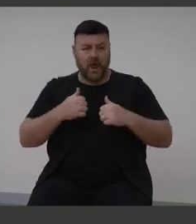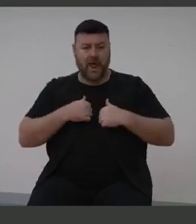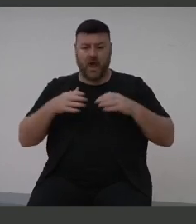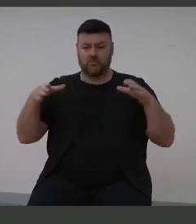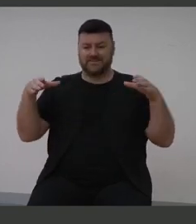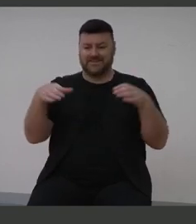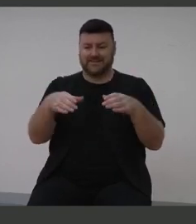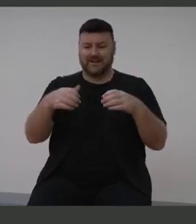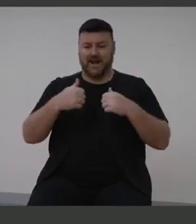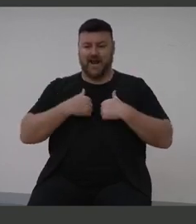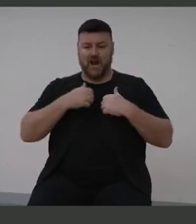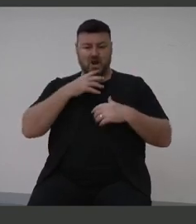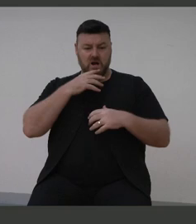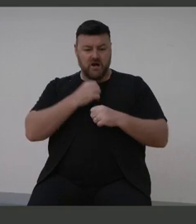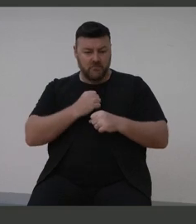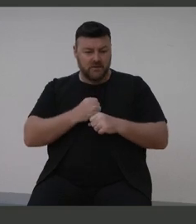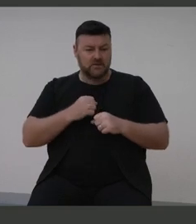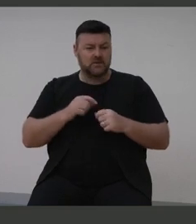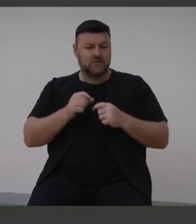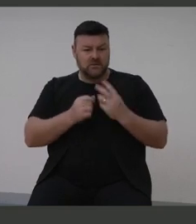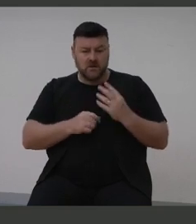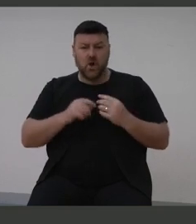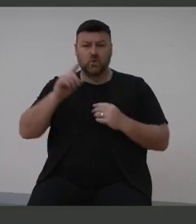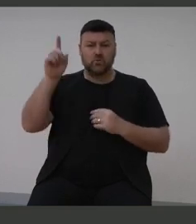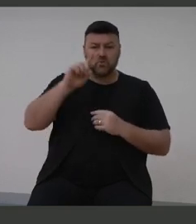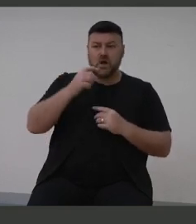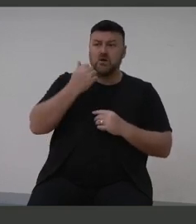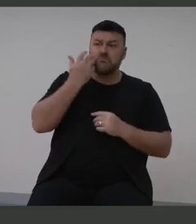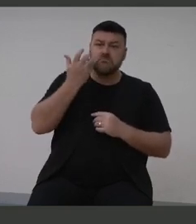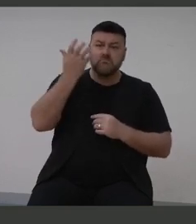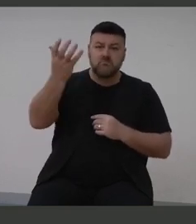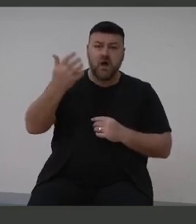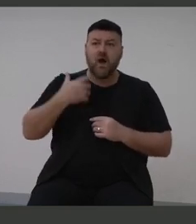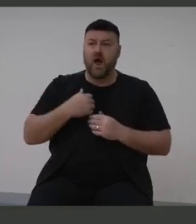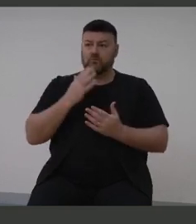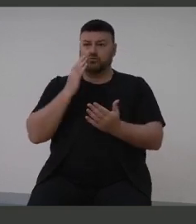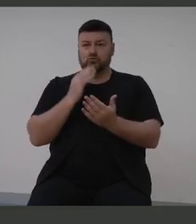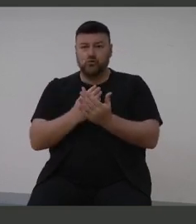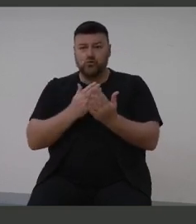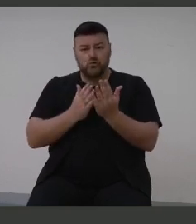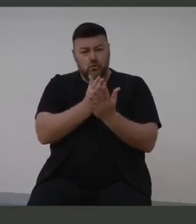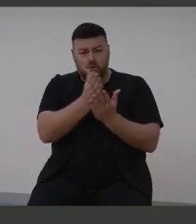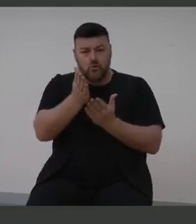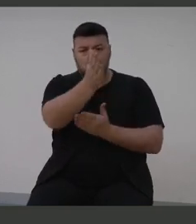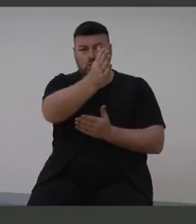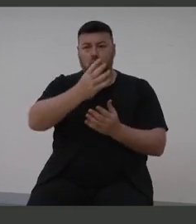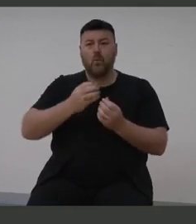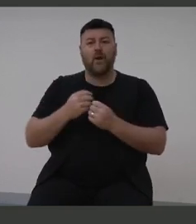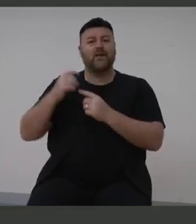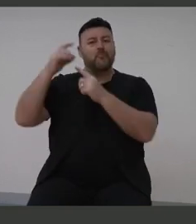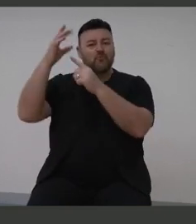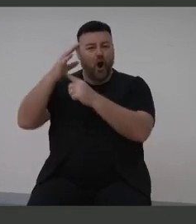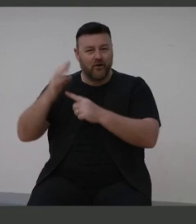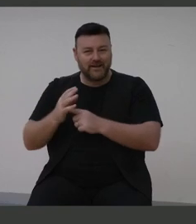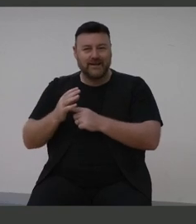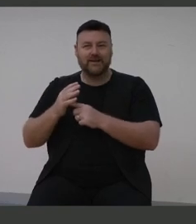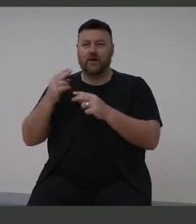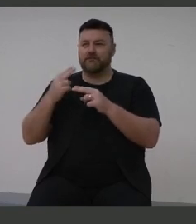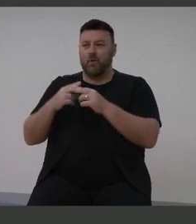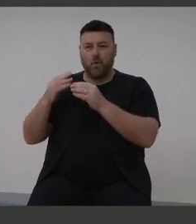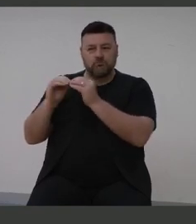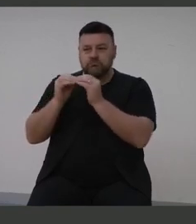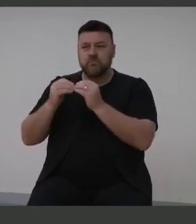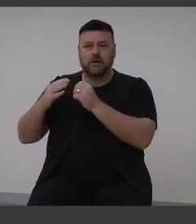today and tomorrow have a true pathway with key priorities and necessary action